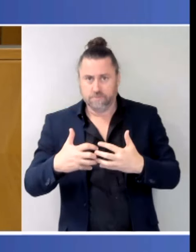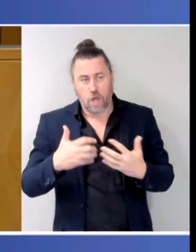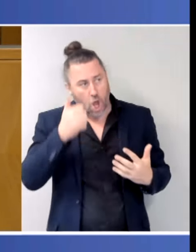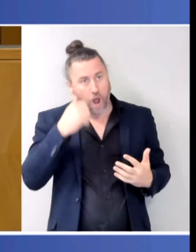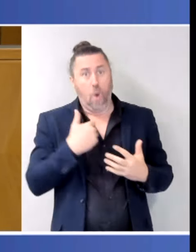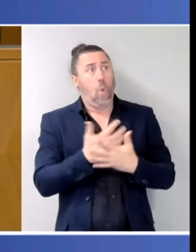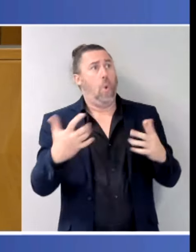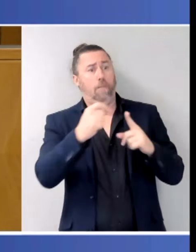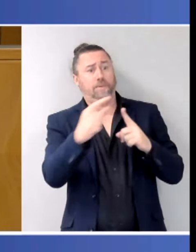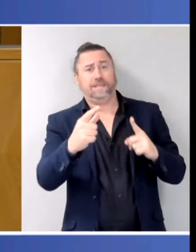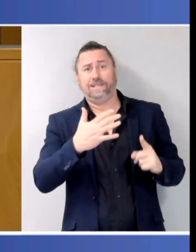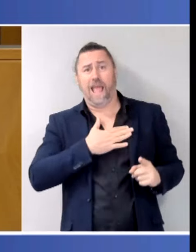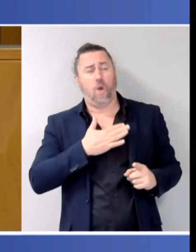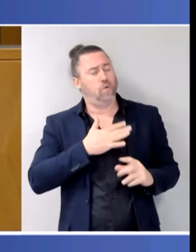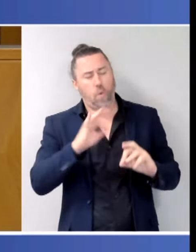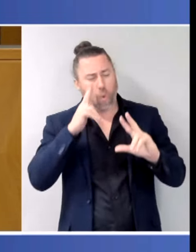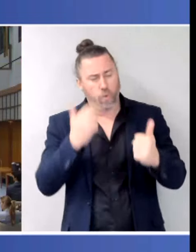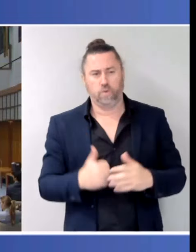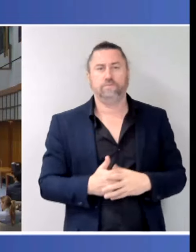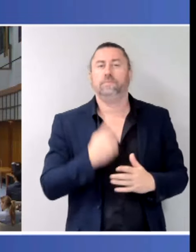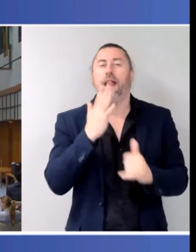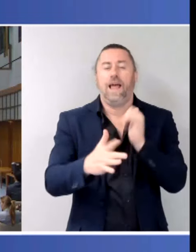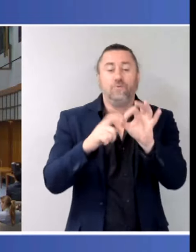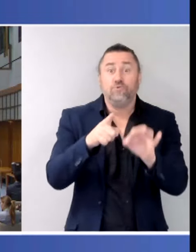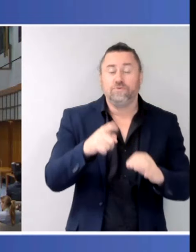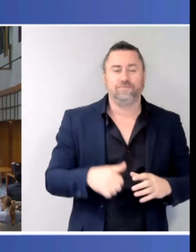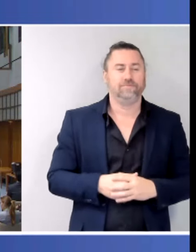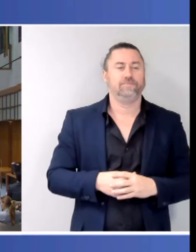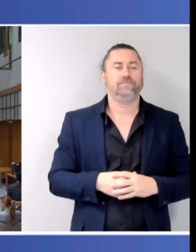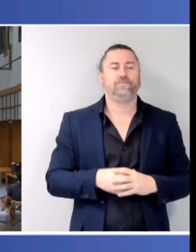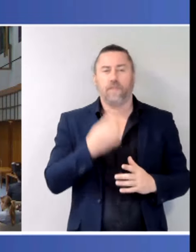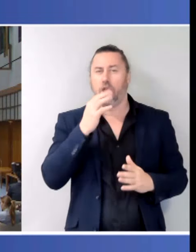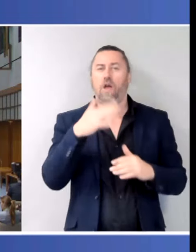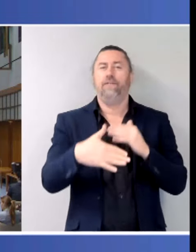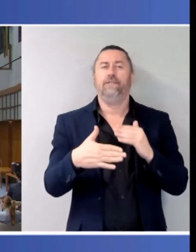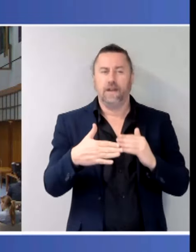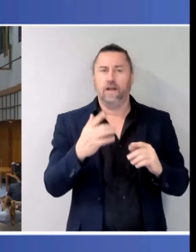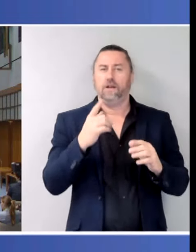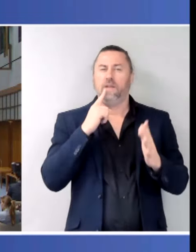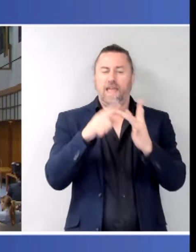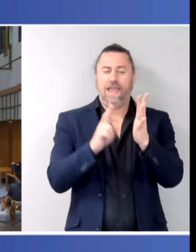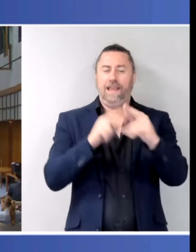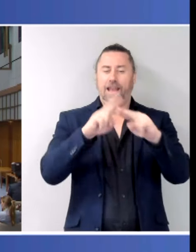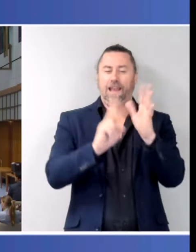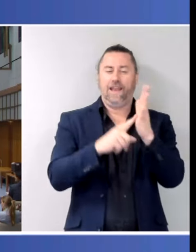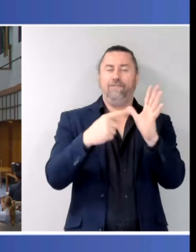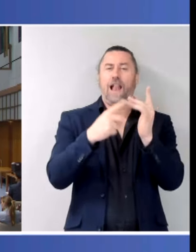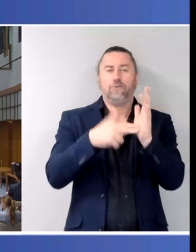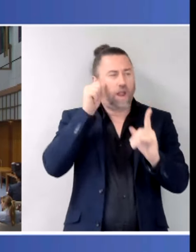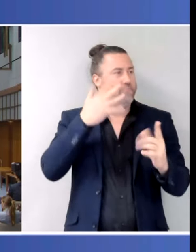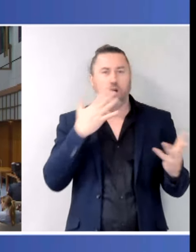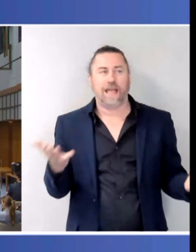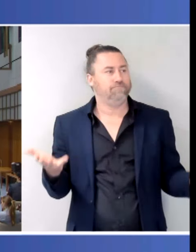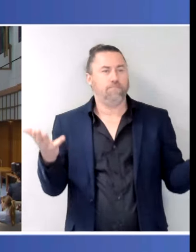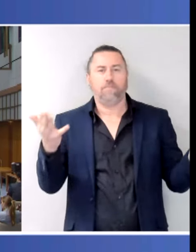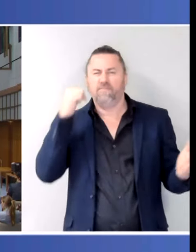children. Can I ask briefly about the debate on inflation this week? The former Treasurer, Wayne Swan, said this morning that the Reserve